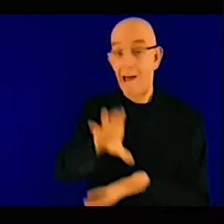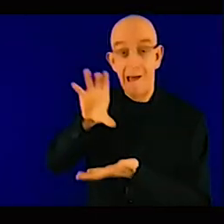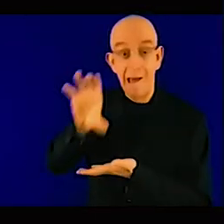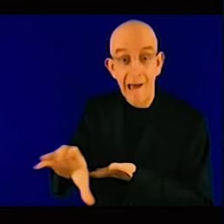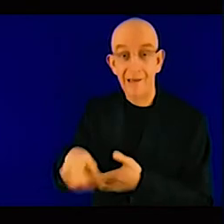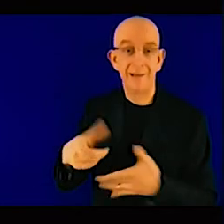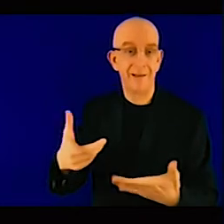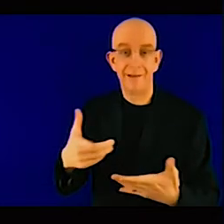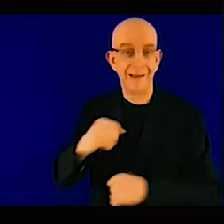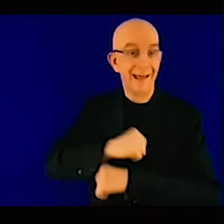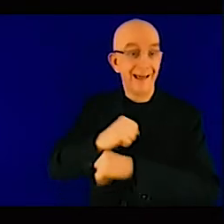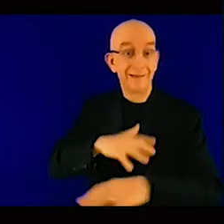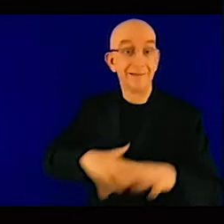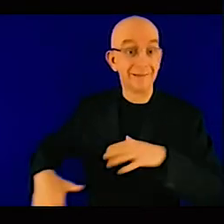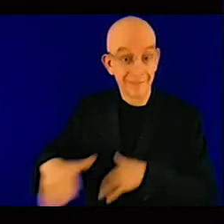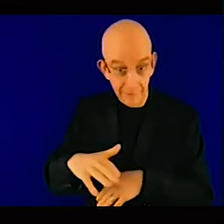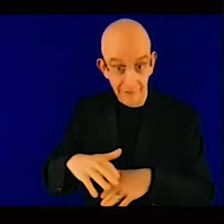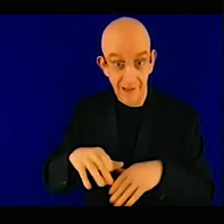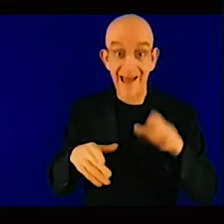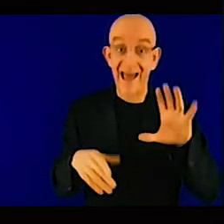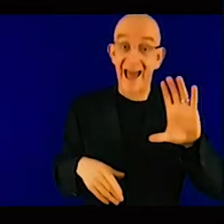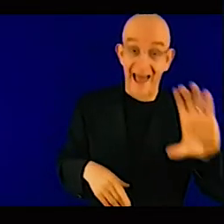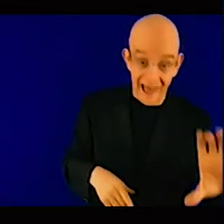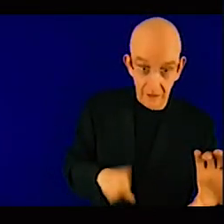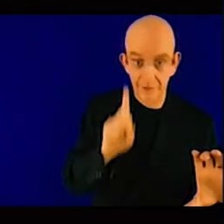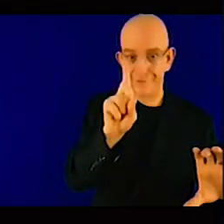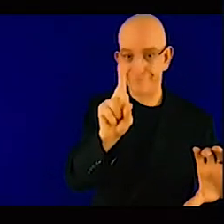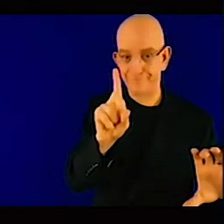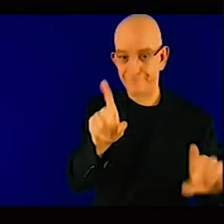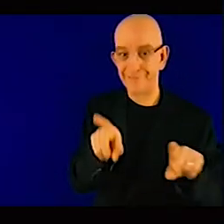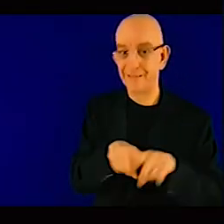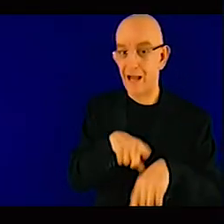in the system to be able to regulate